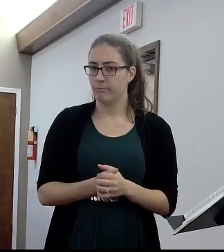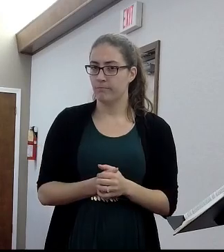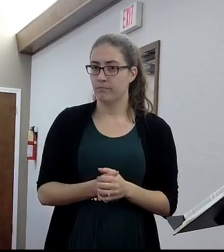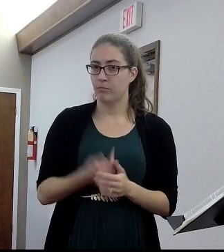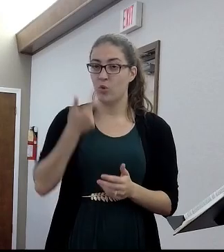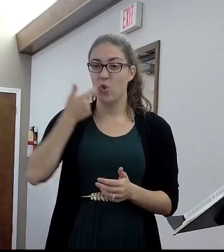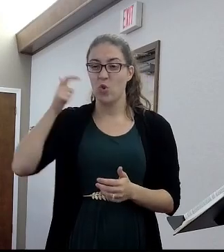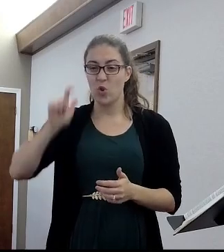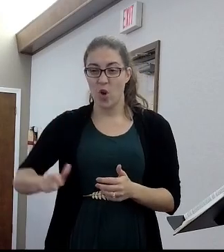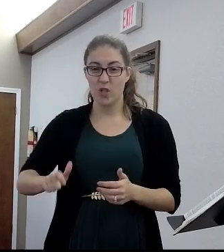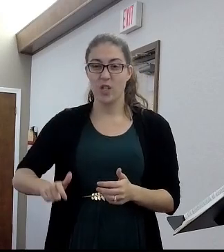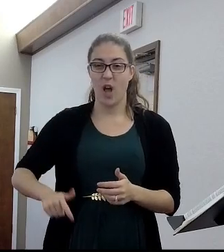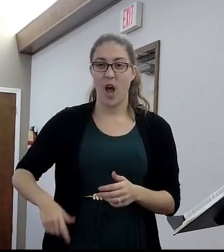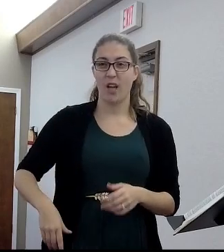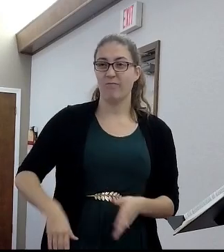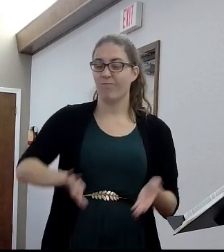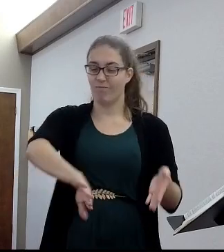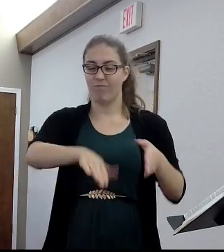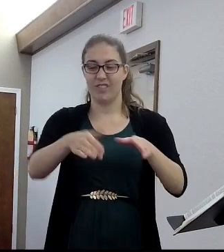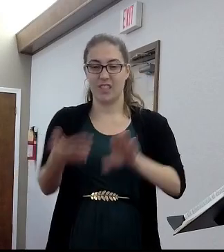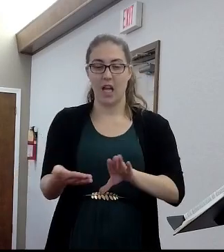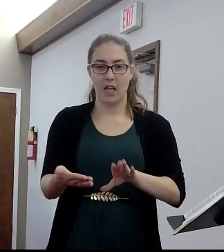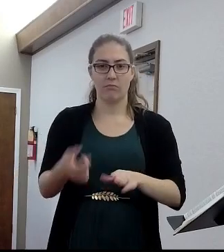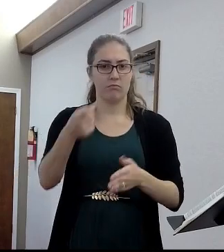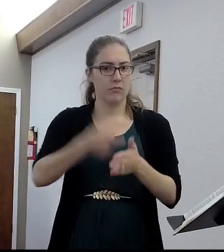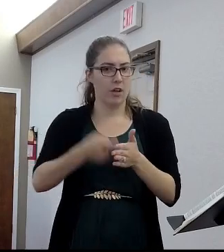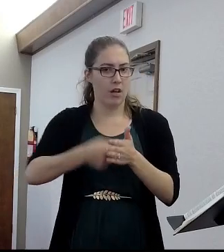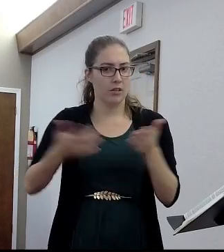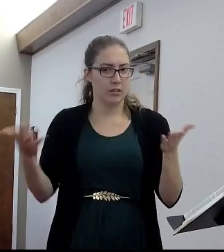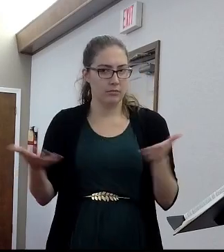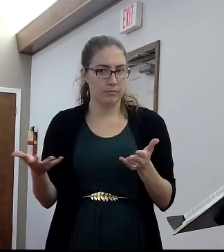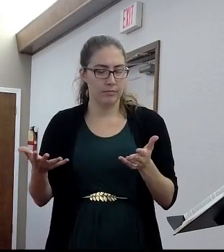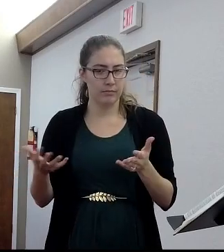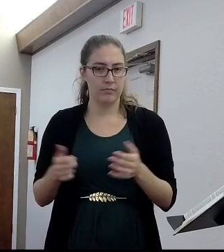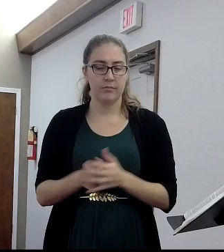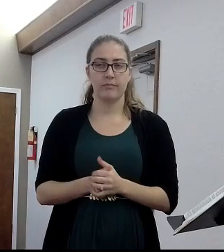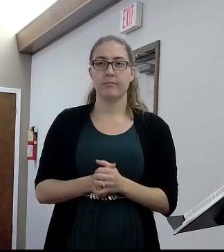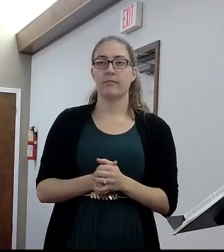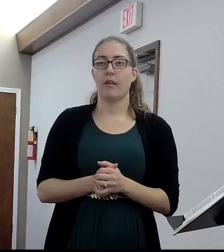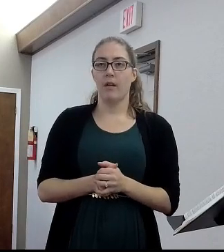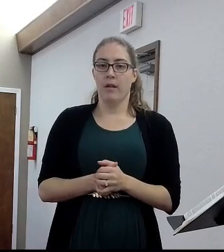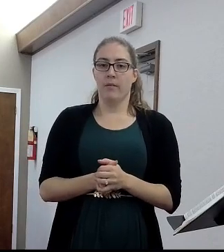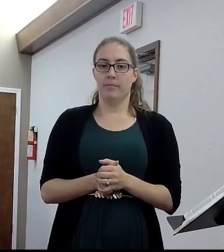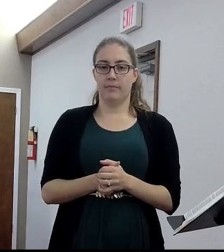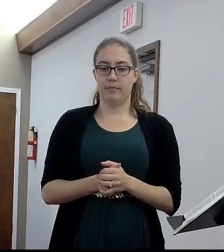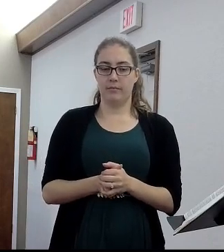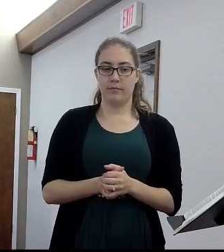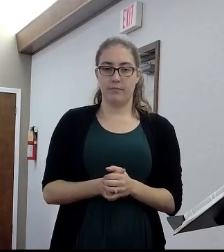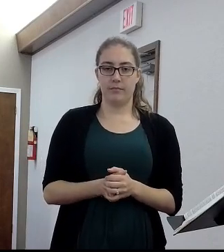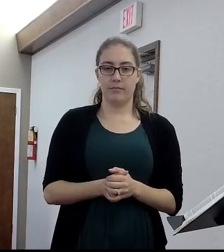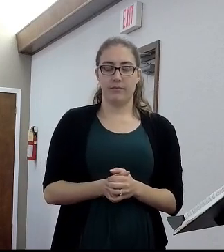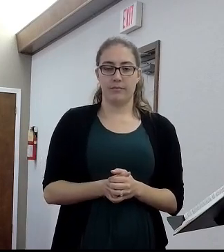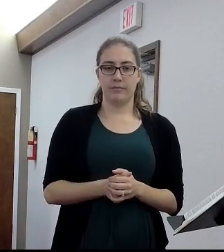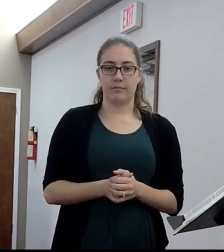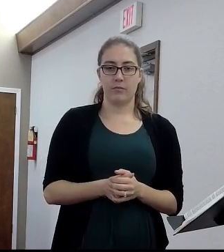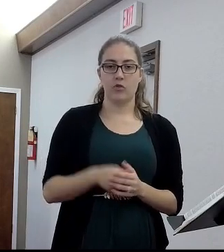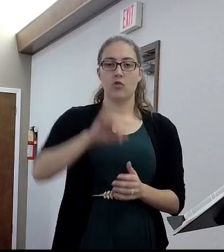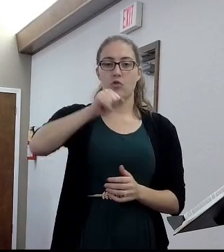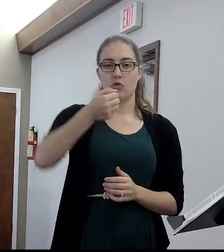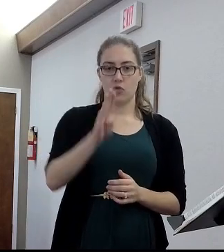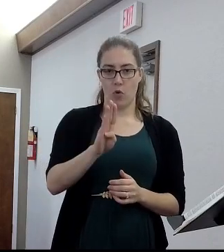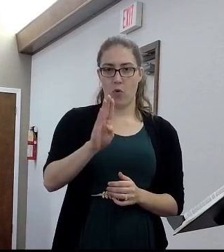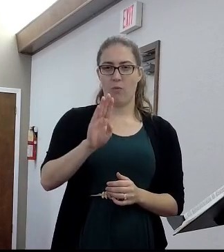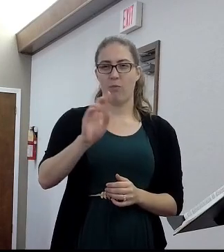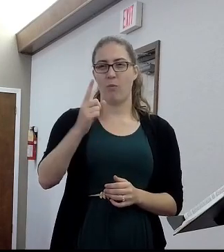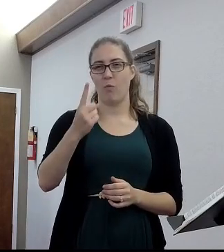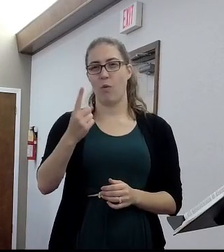Curse God and die. What is that really going to cost you? I've preached out of Job one through two, three or four times.